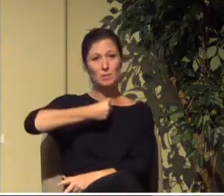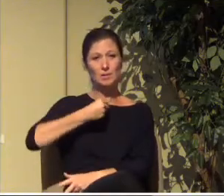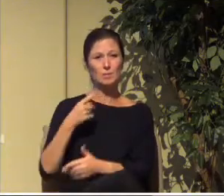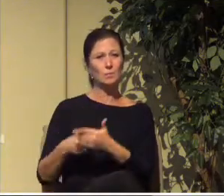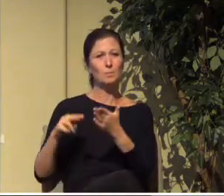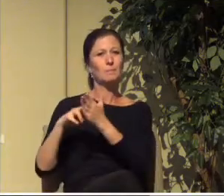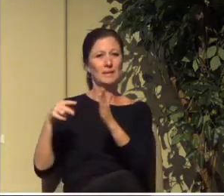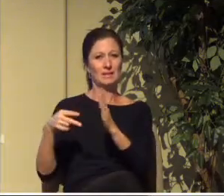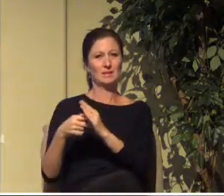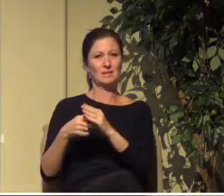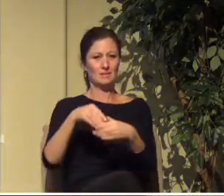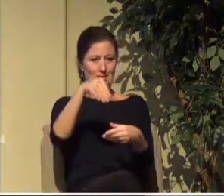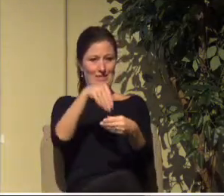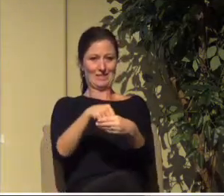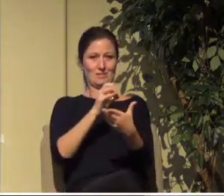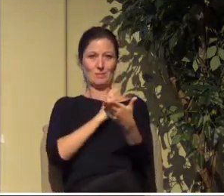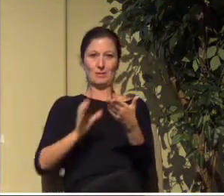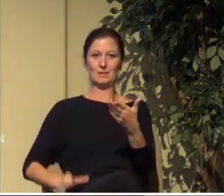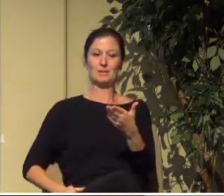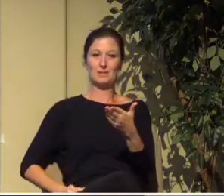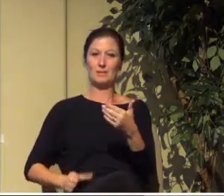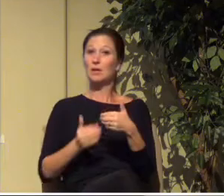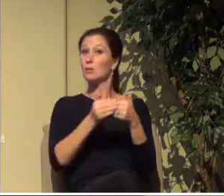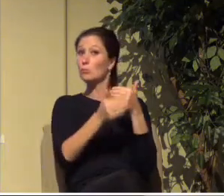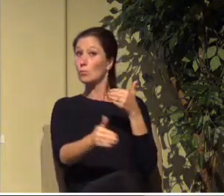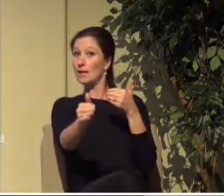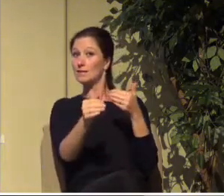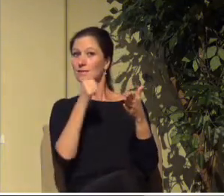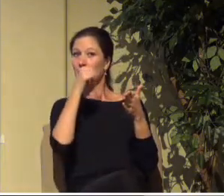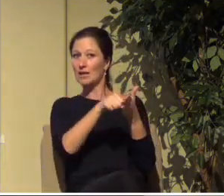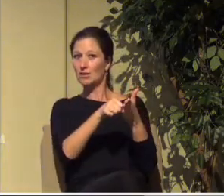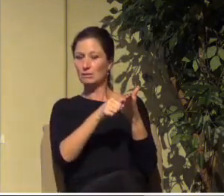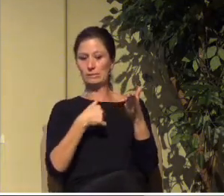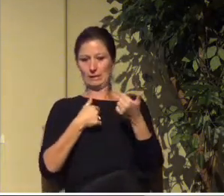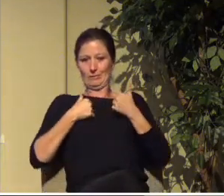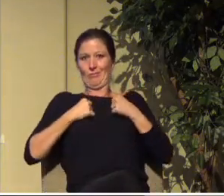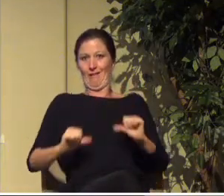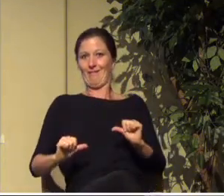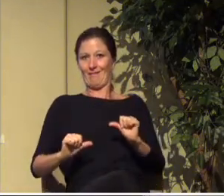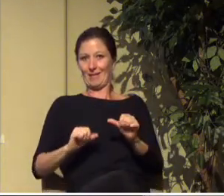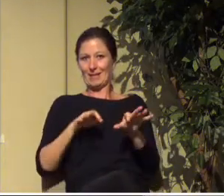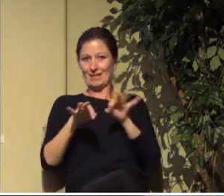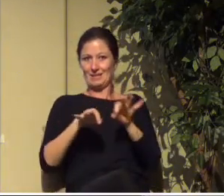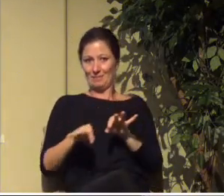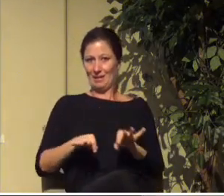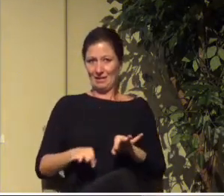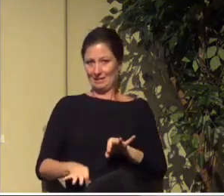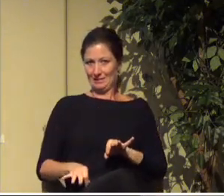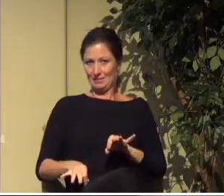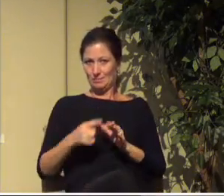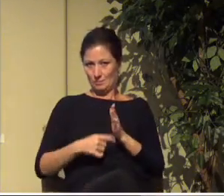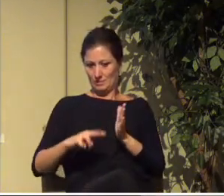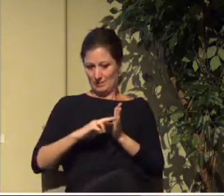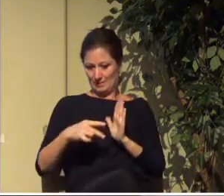to be in Christ and the rest of the letter is going to be explaining attempting to explain what that means